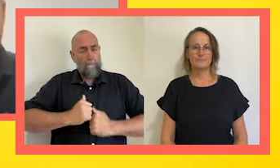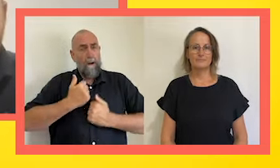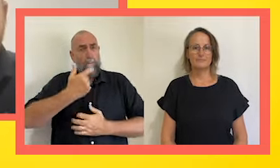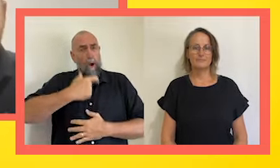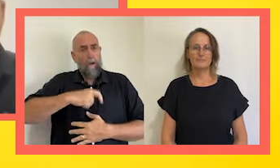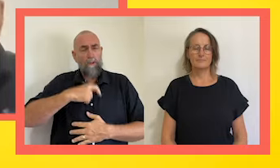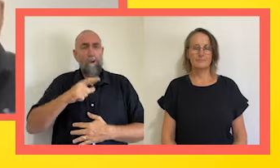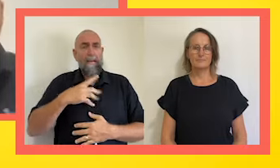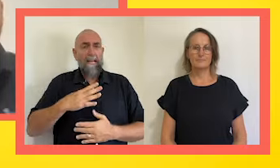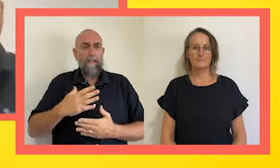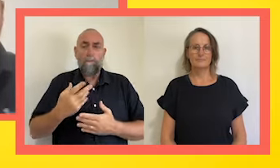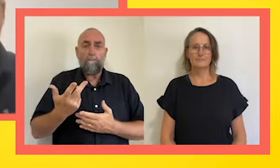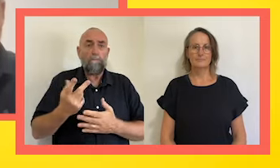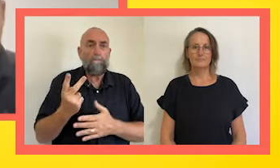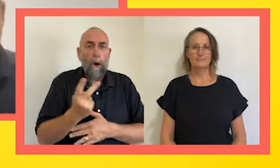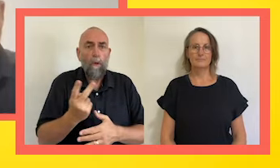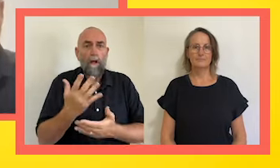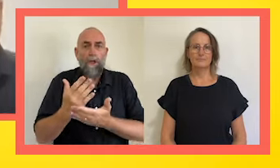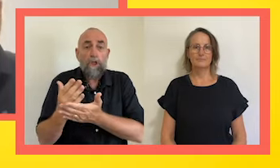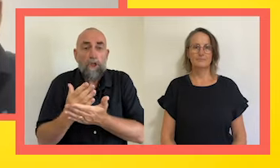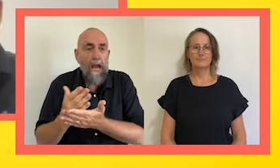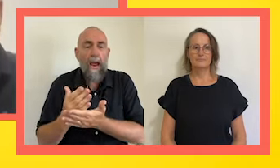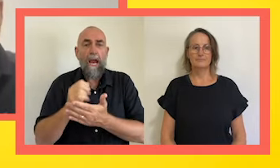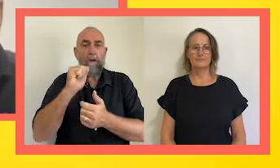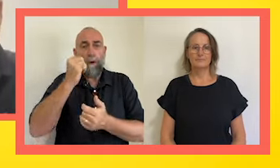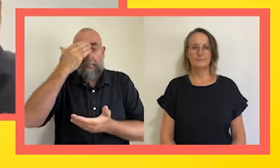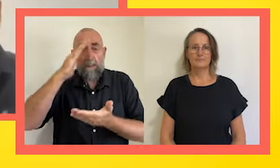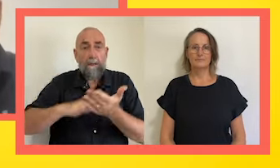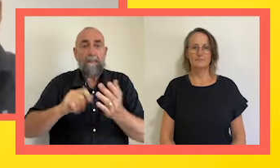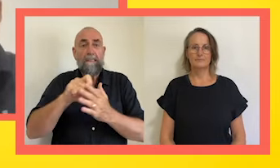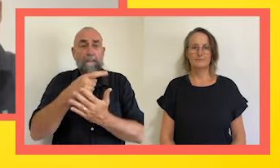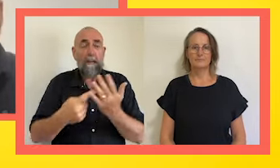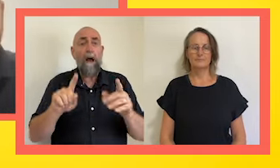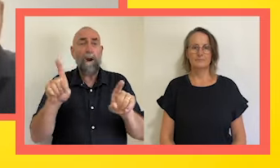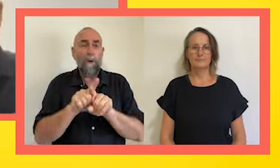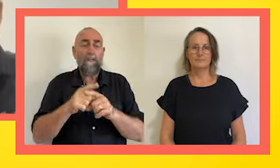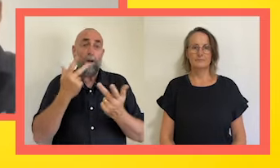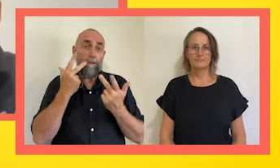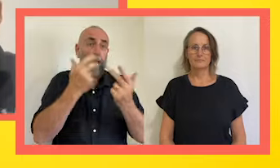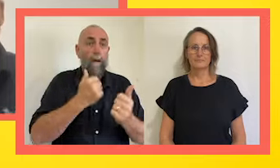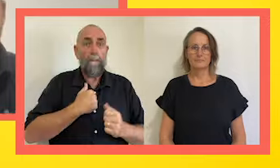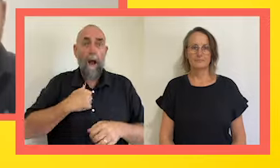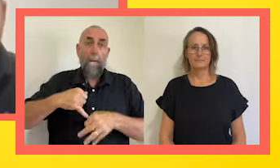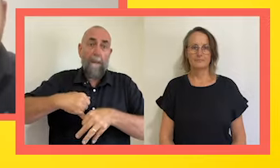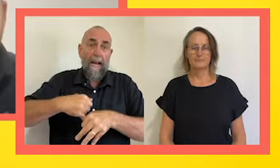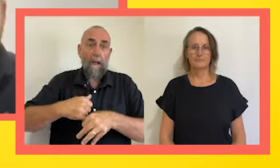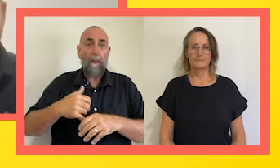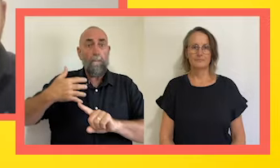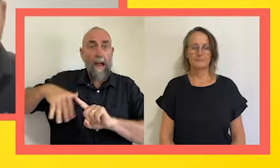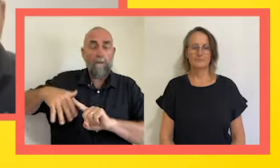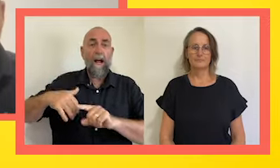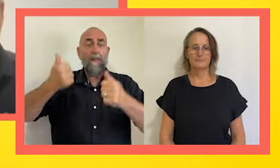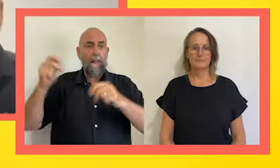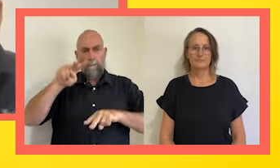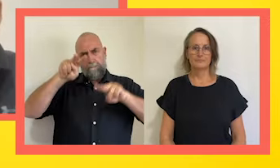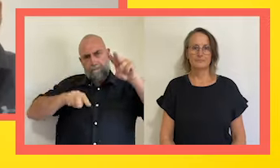both have to share your experience with disability, but also a medical background and then you're assessed over an extended